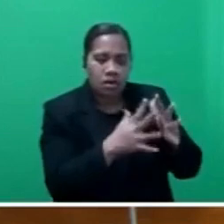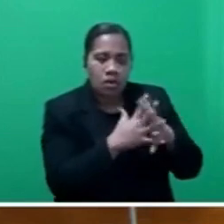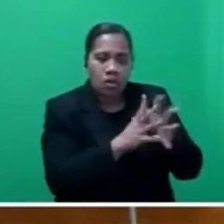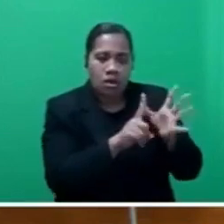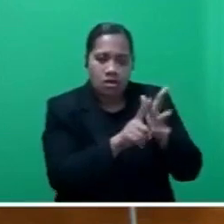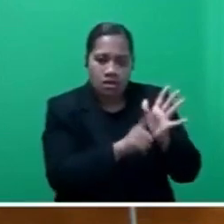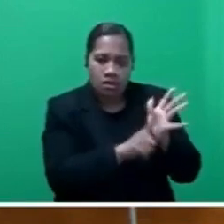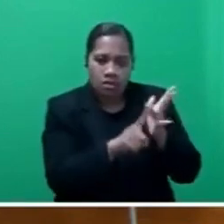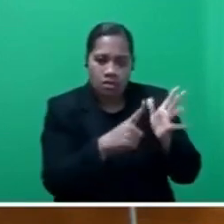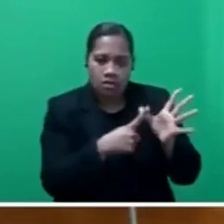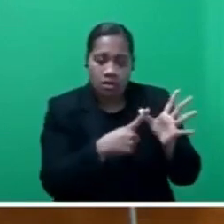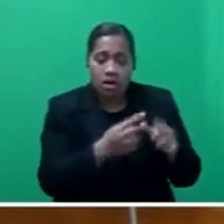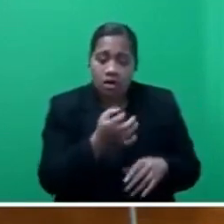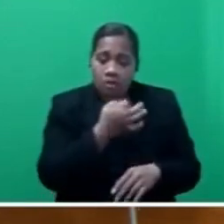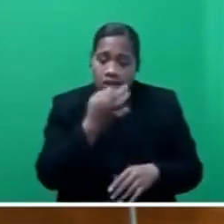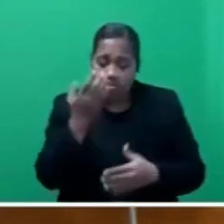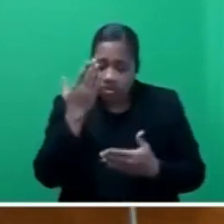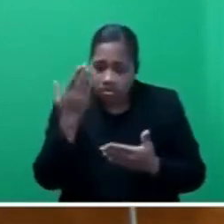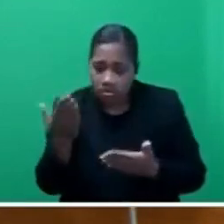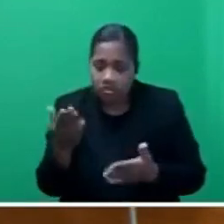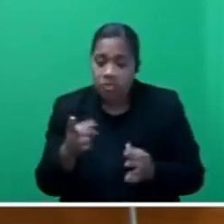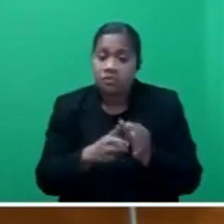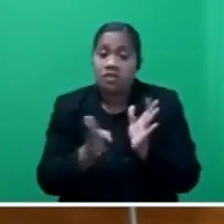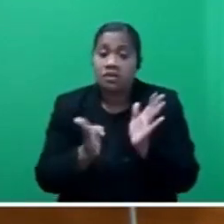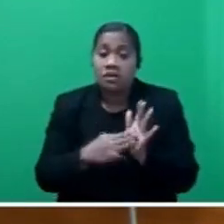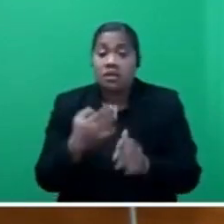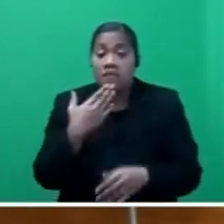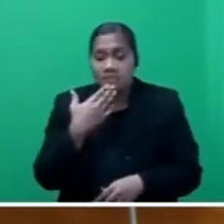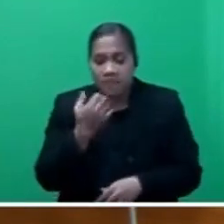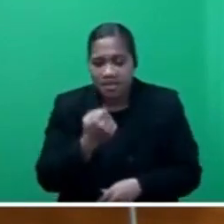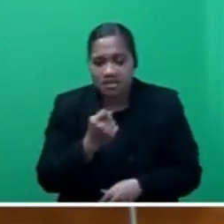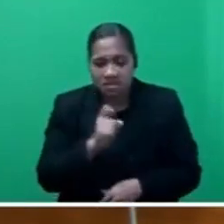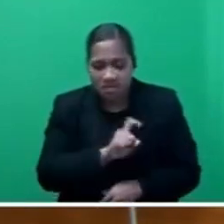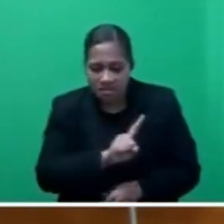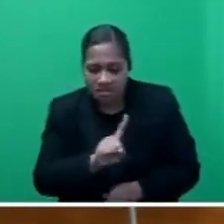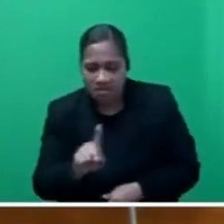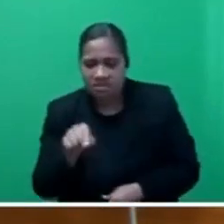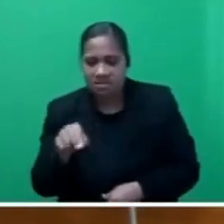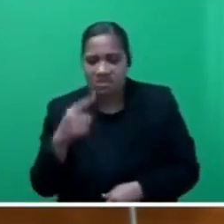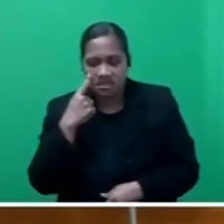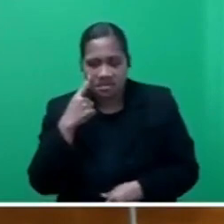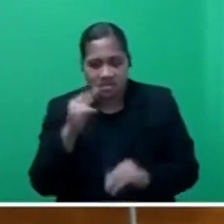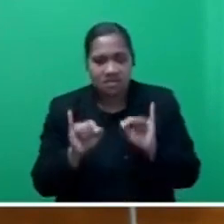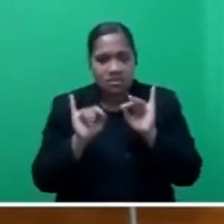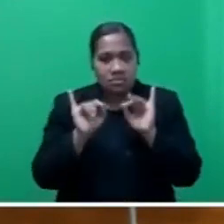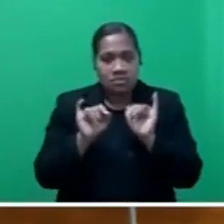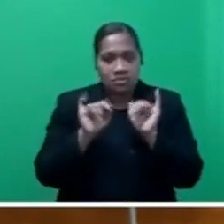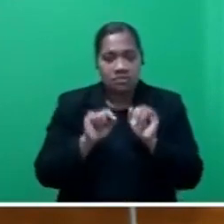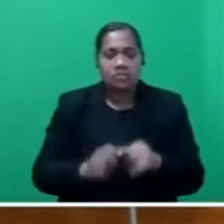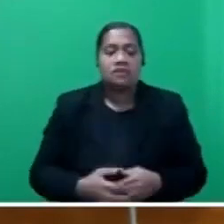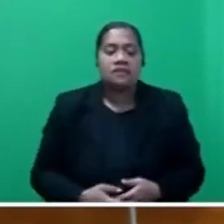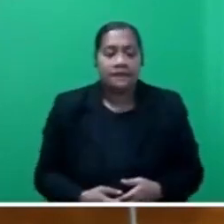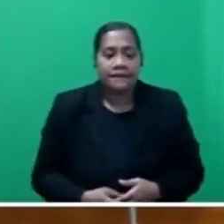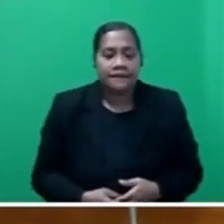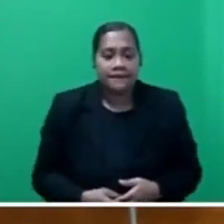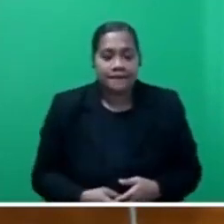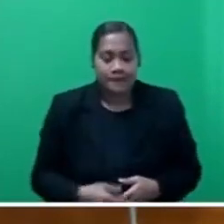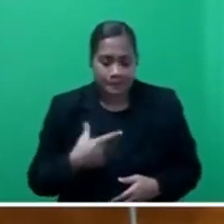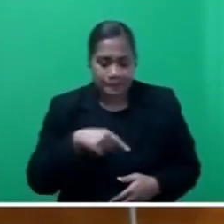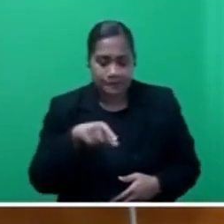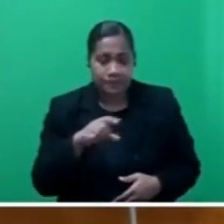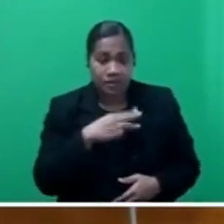Prime Minister to please intercede on this issue since earlier communication to the line minister and to EFL